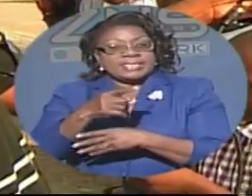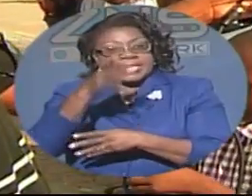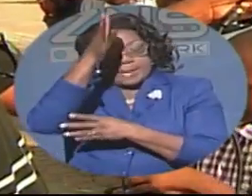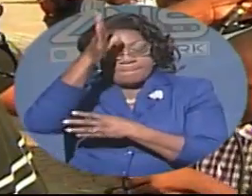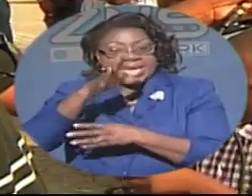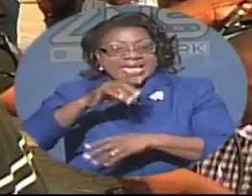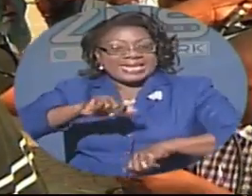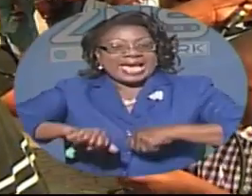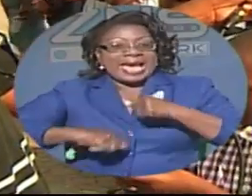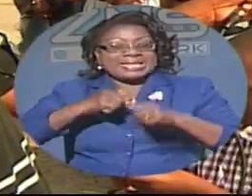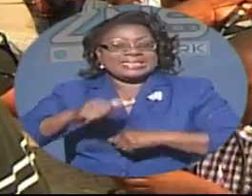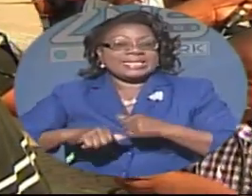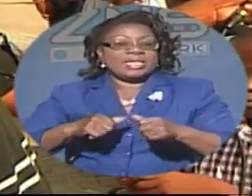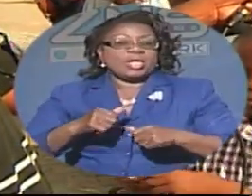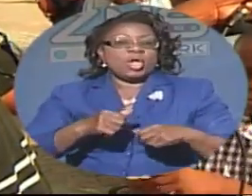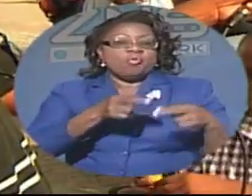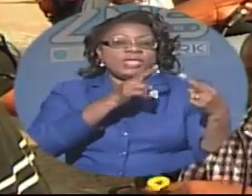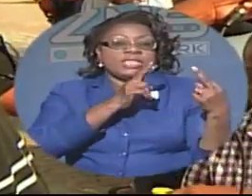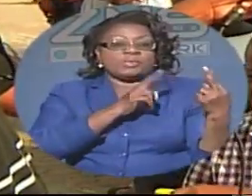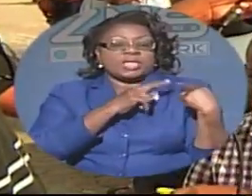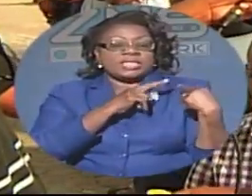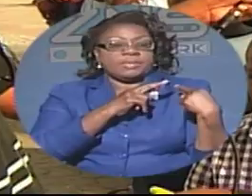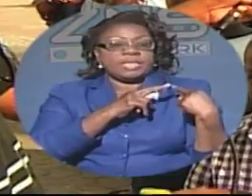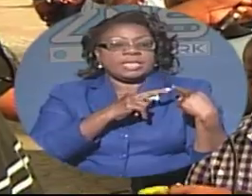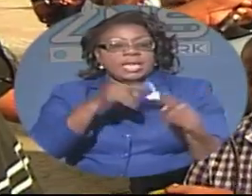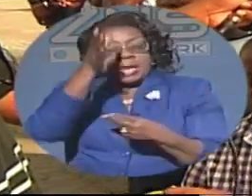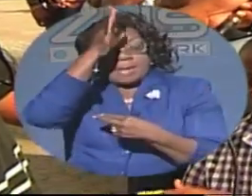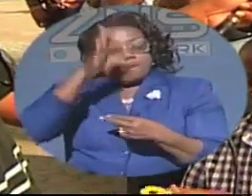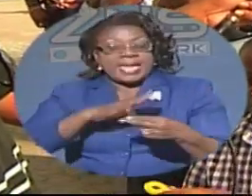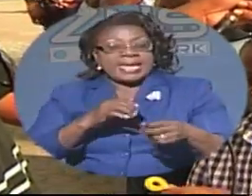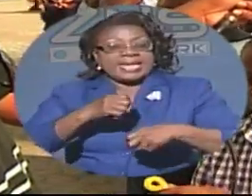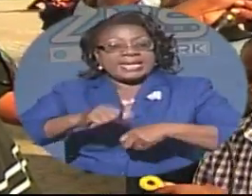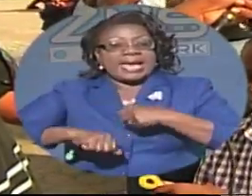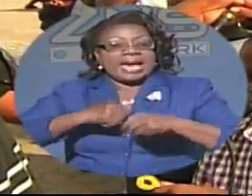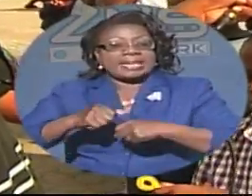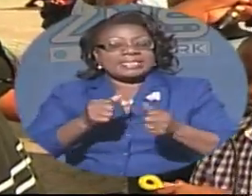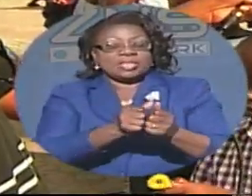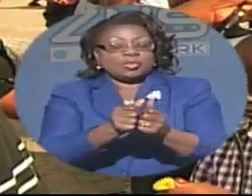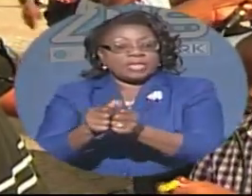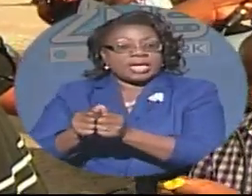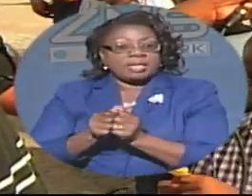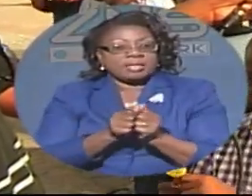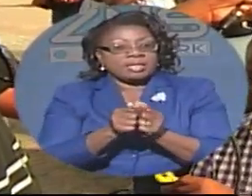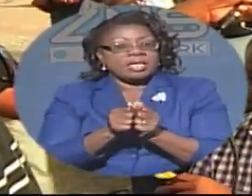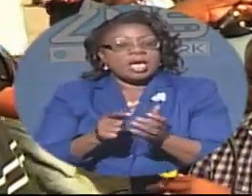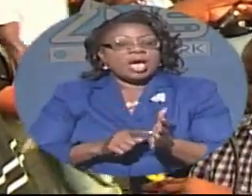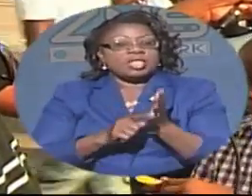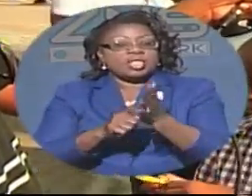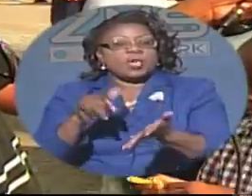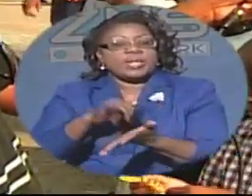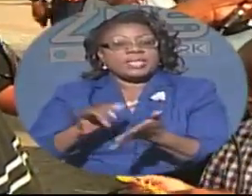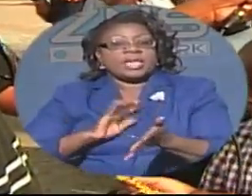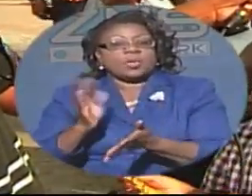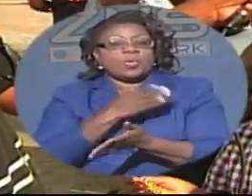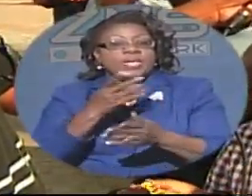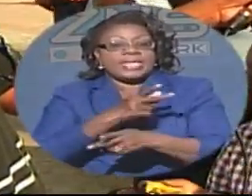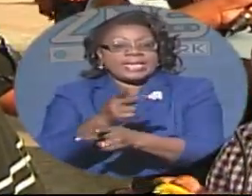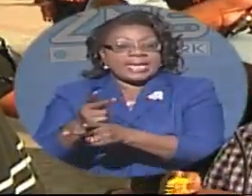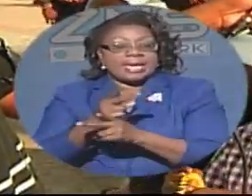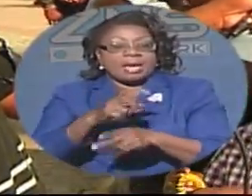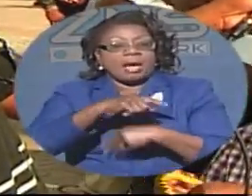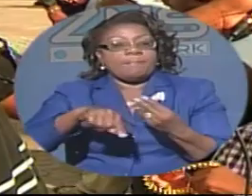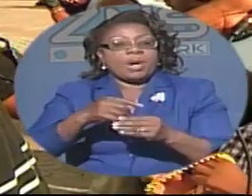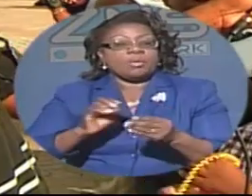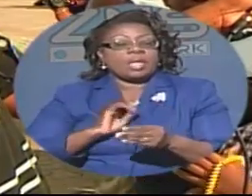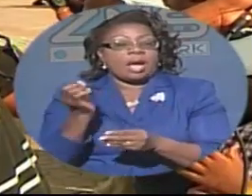responsibly men acting together men worshiping god and showing that we care about our country we care